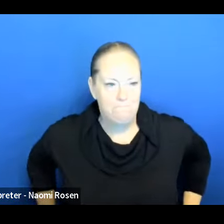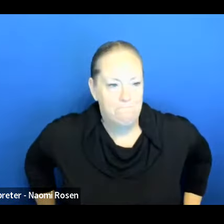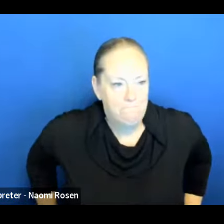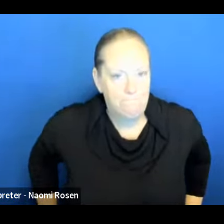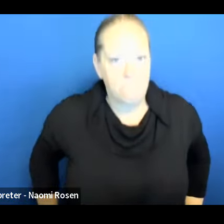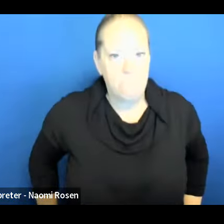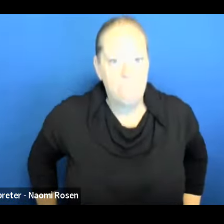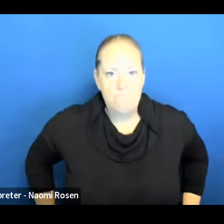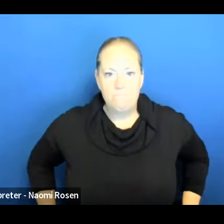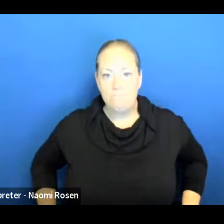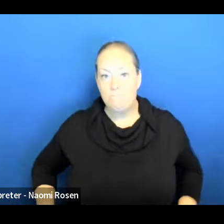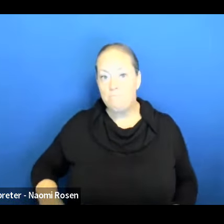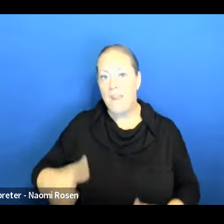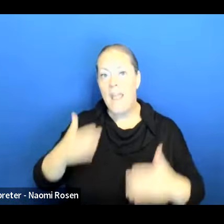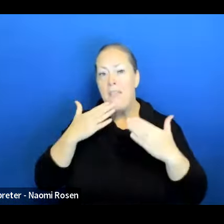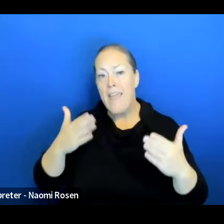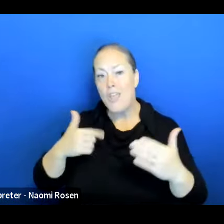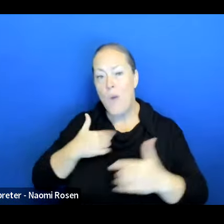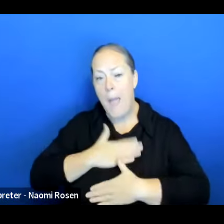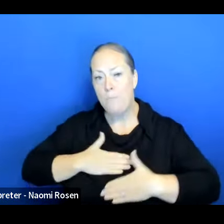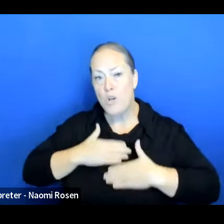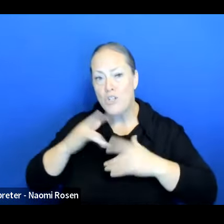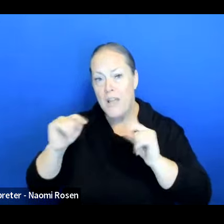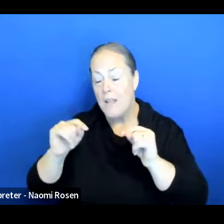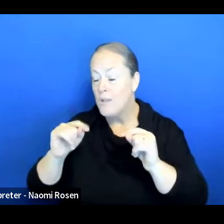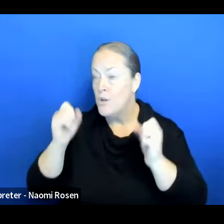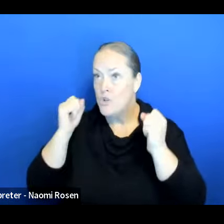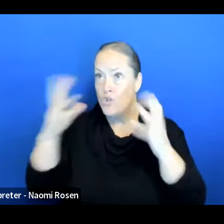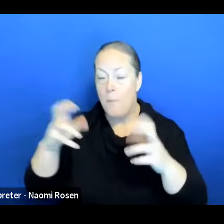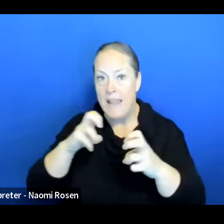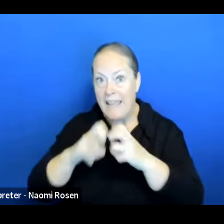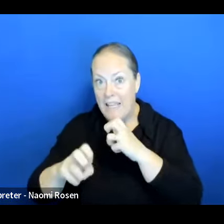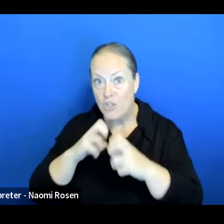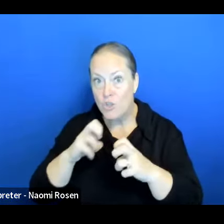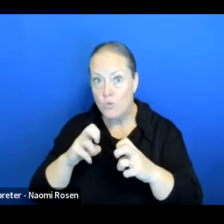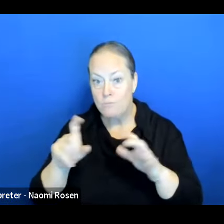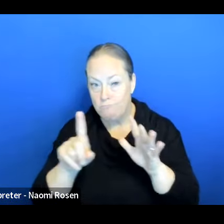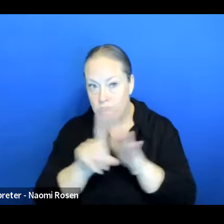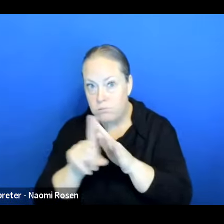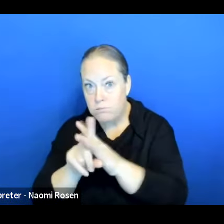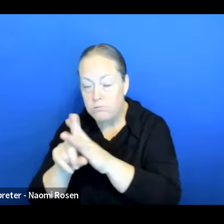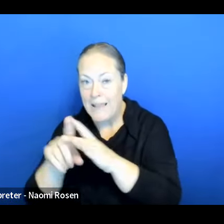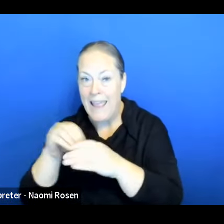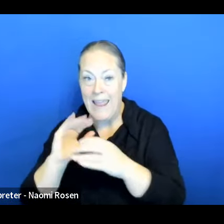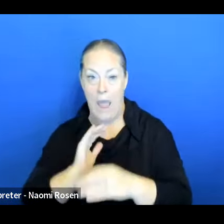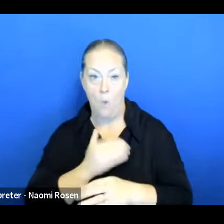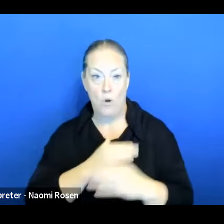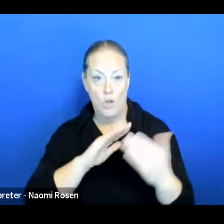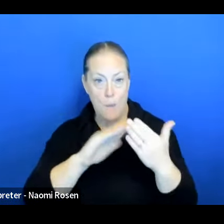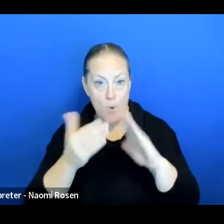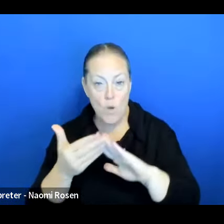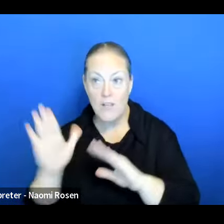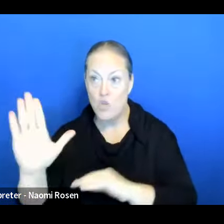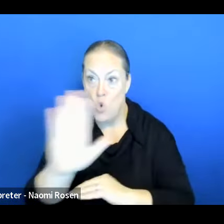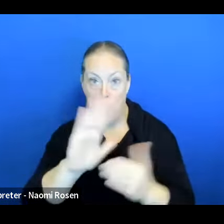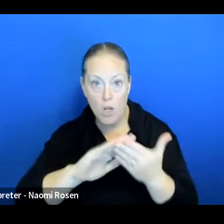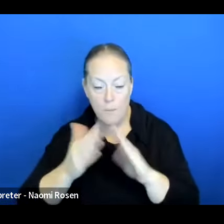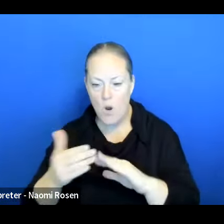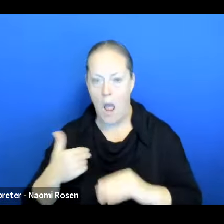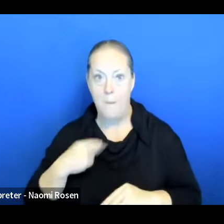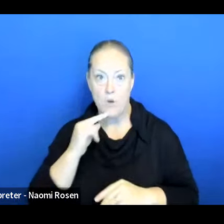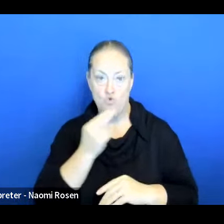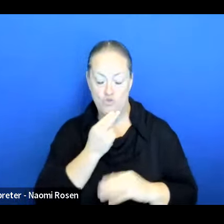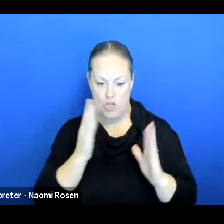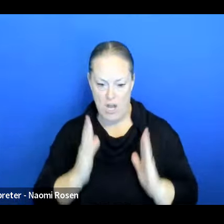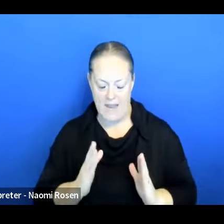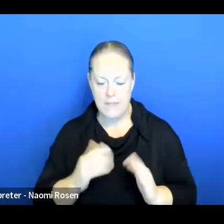Thanks a lot. I really appreciate it. There are so many issues going on in your communities and our communities, and I'm a nutritionist and I've been